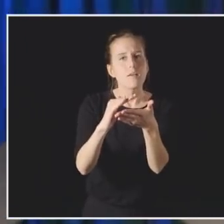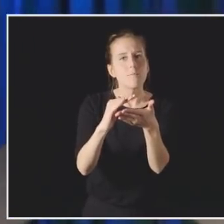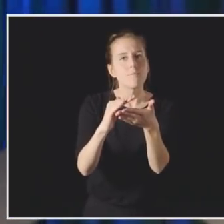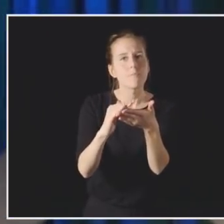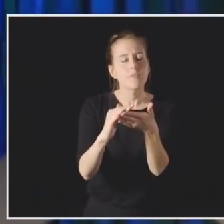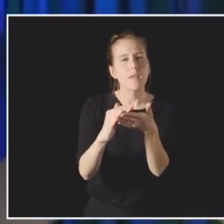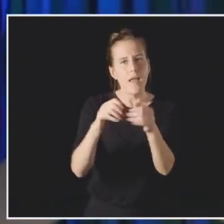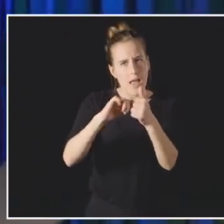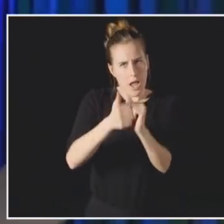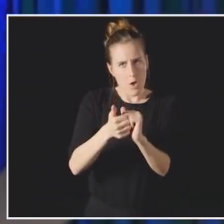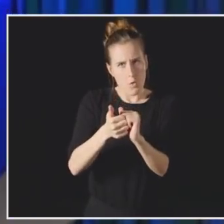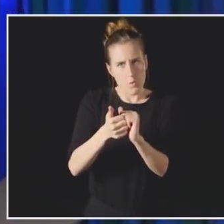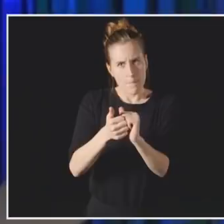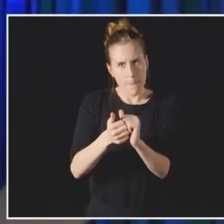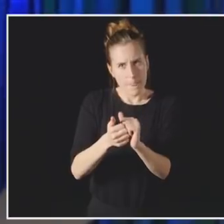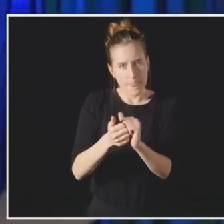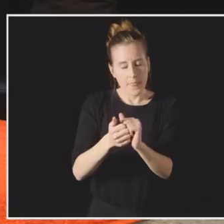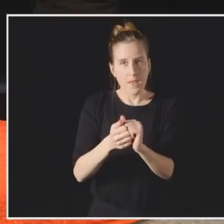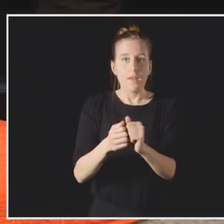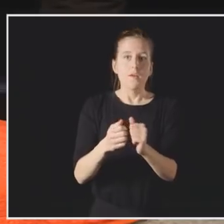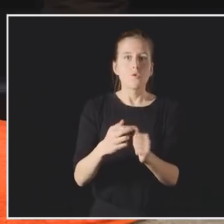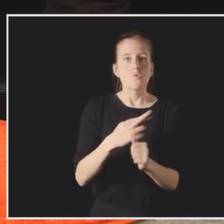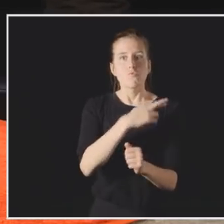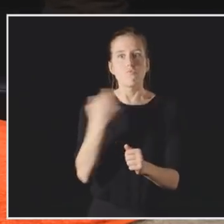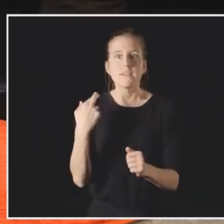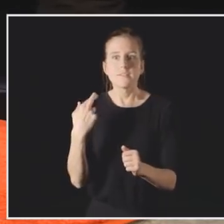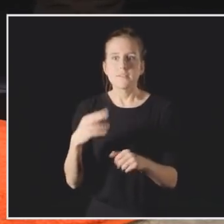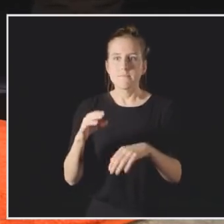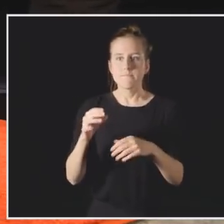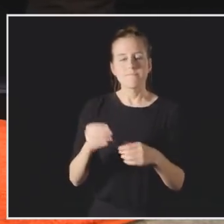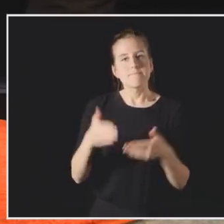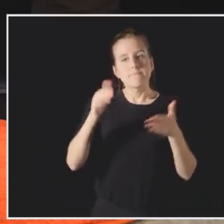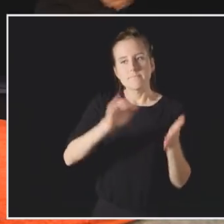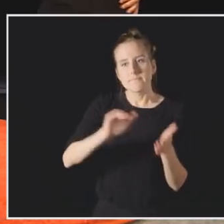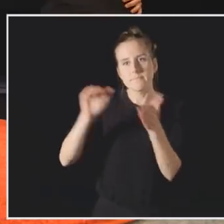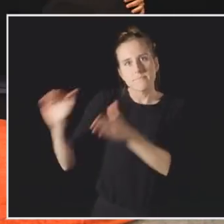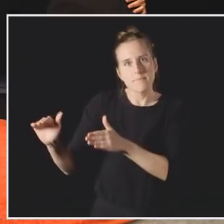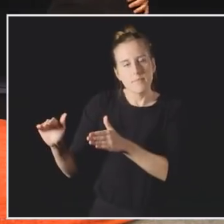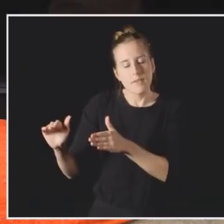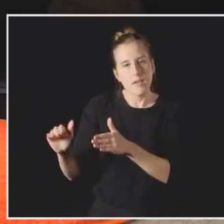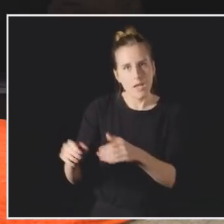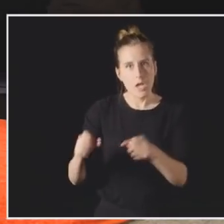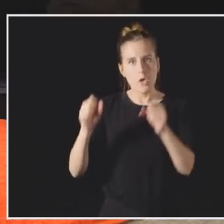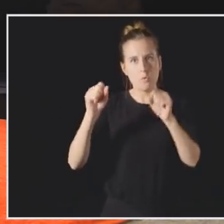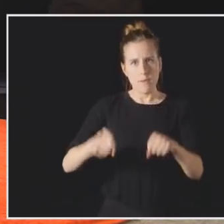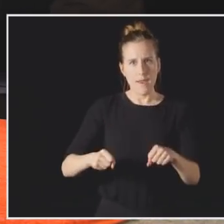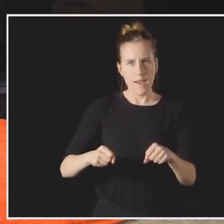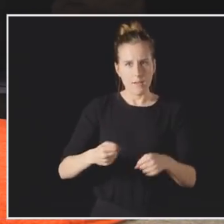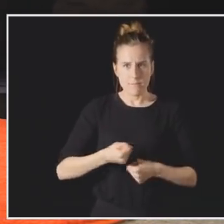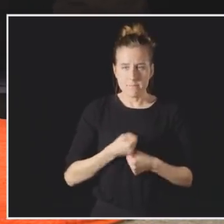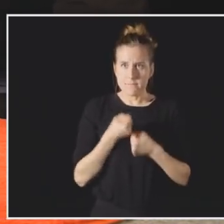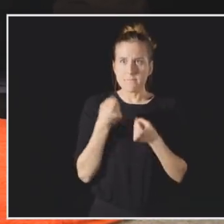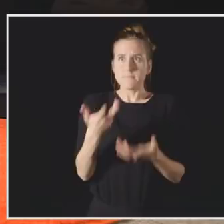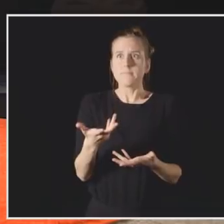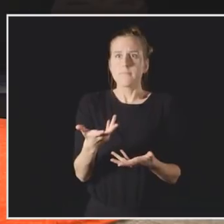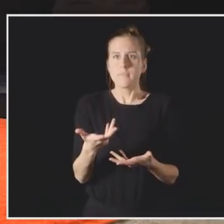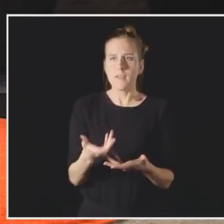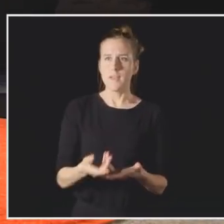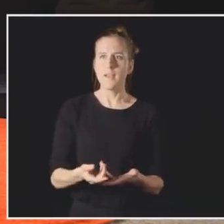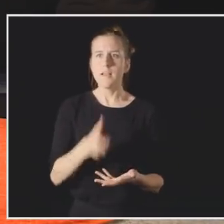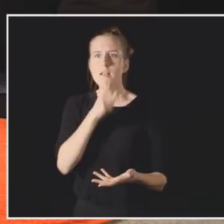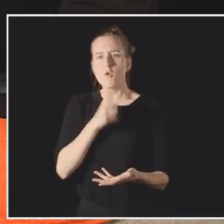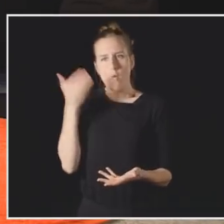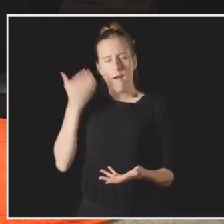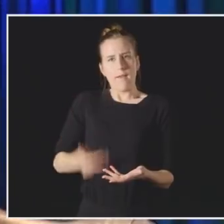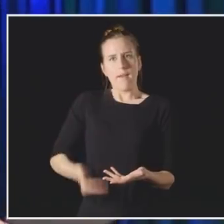sex. It's a tool that says, this is who I am, and this is what I want with you. It's